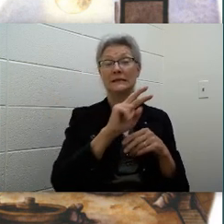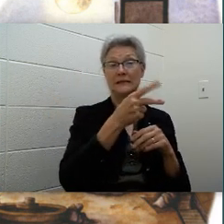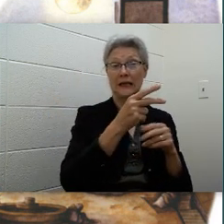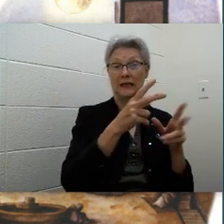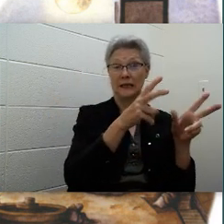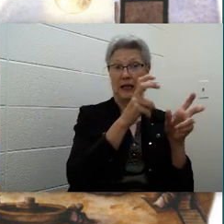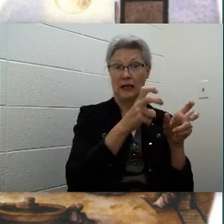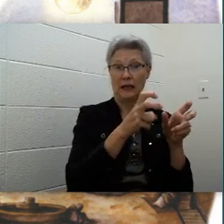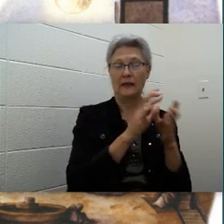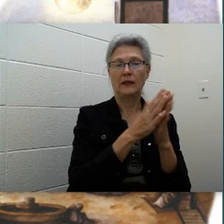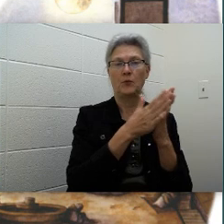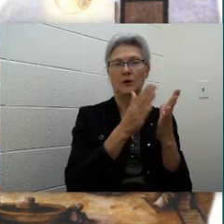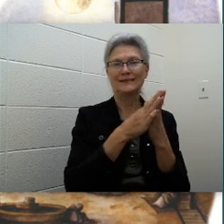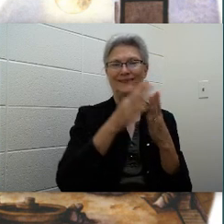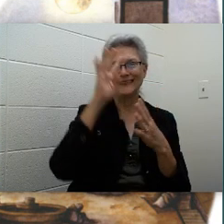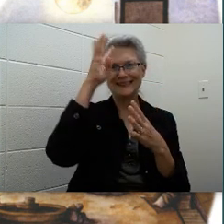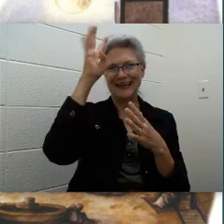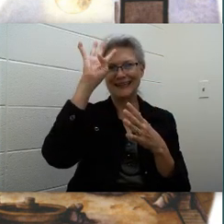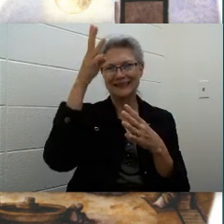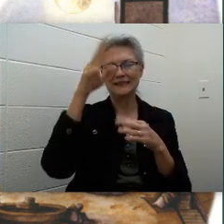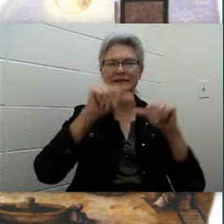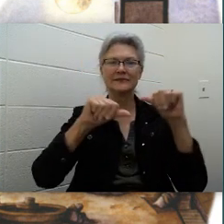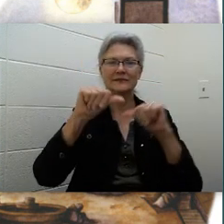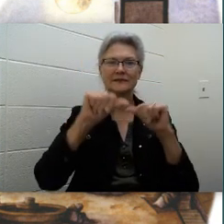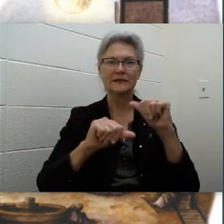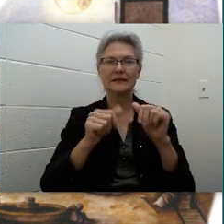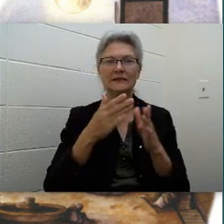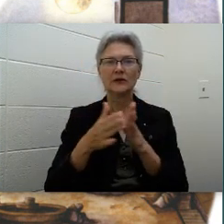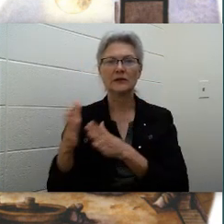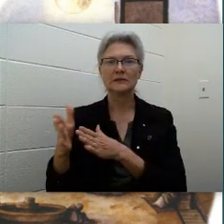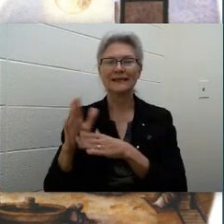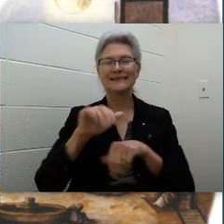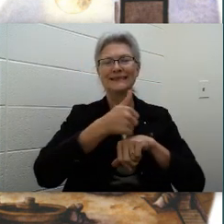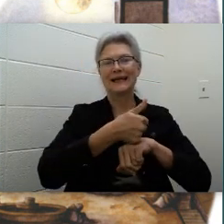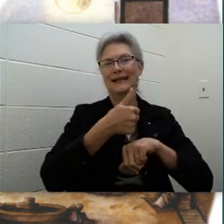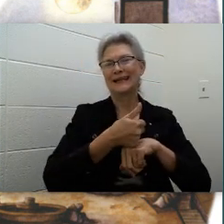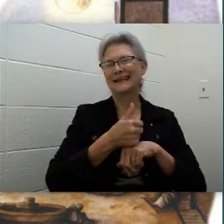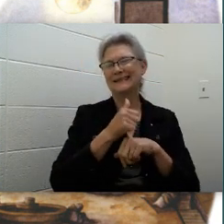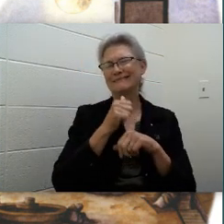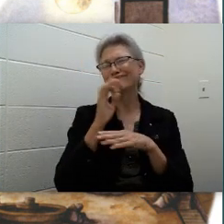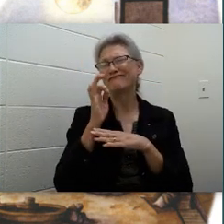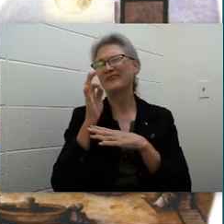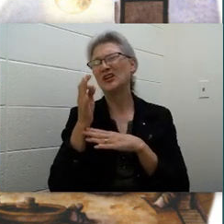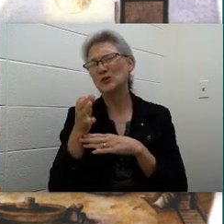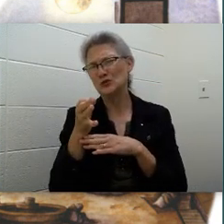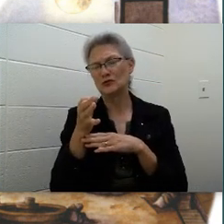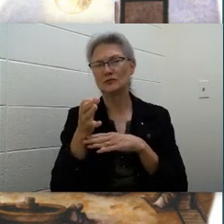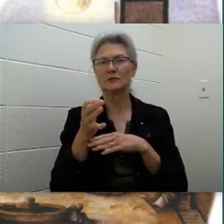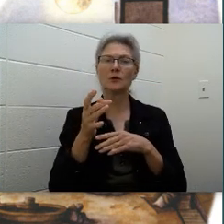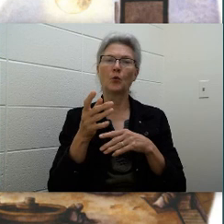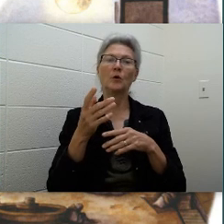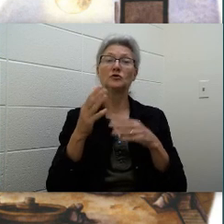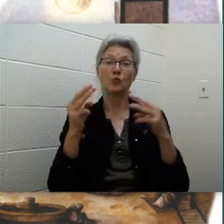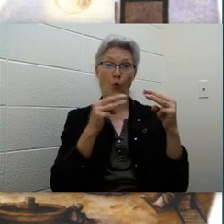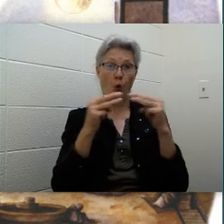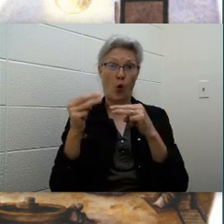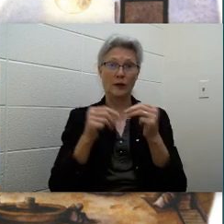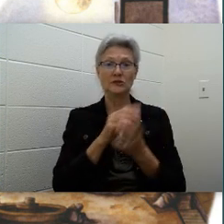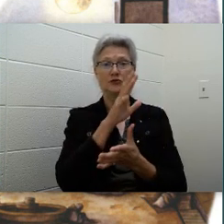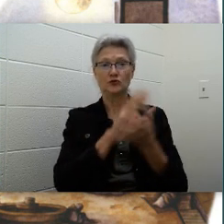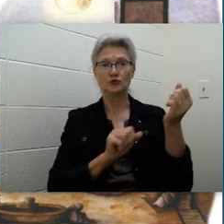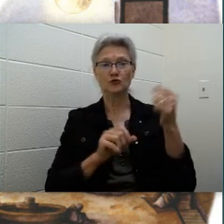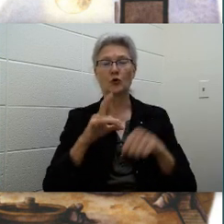Ember science fiction series. The book is set in a not so distant future in which war has